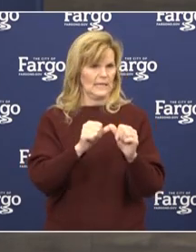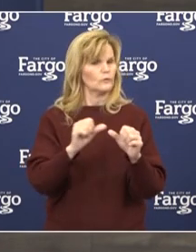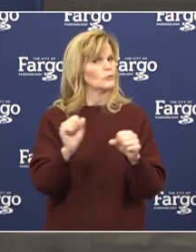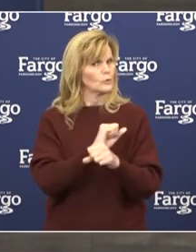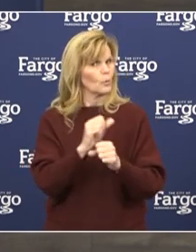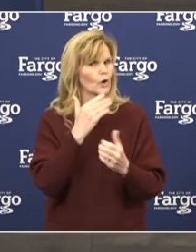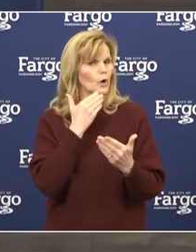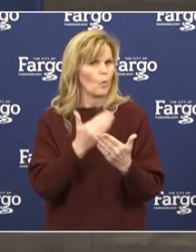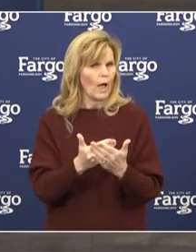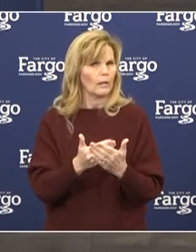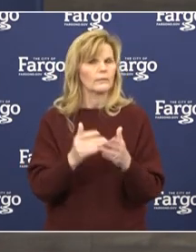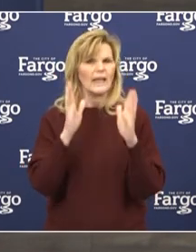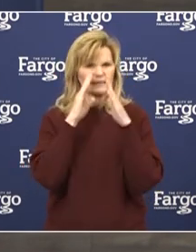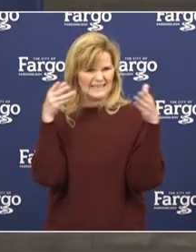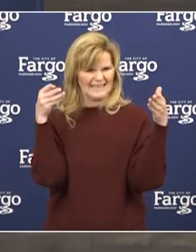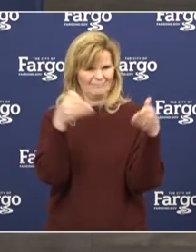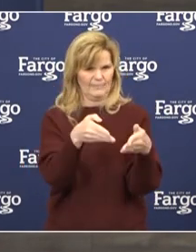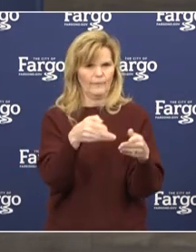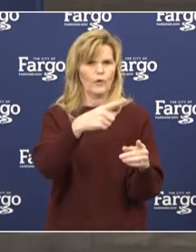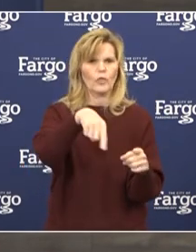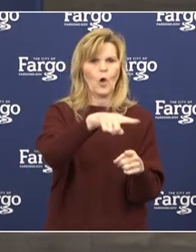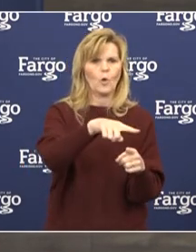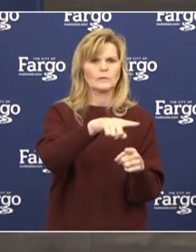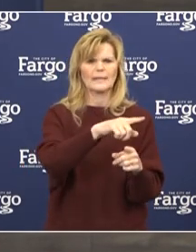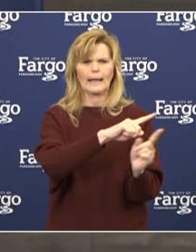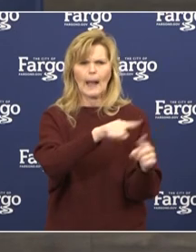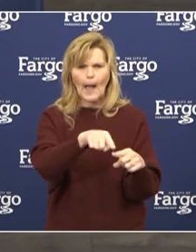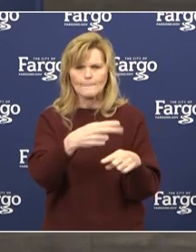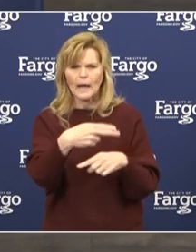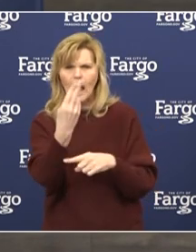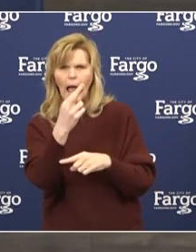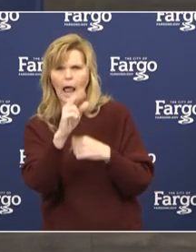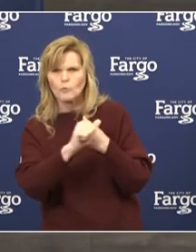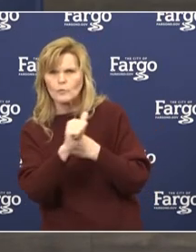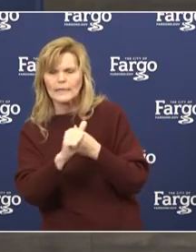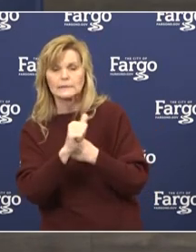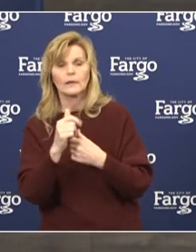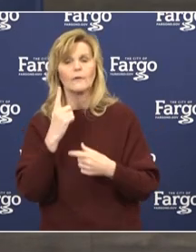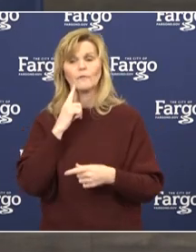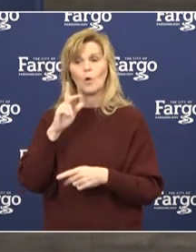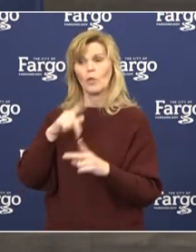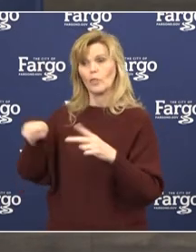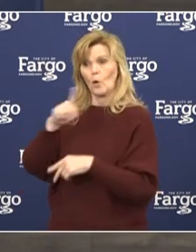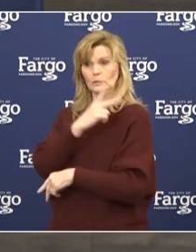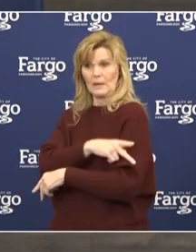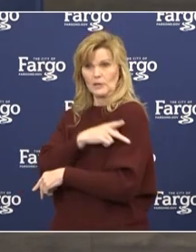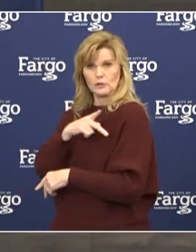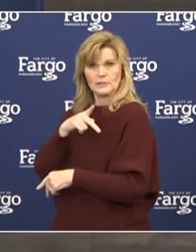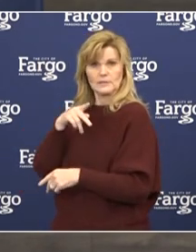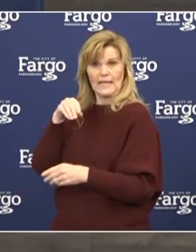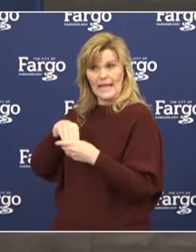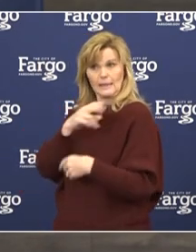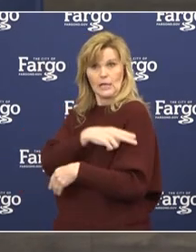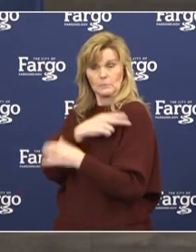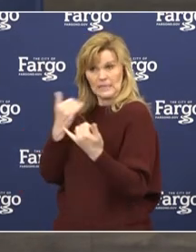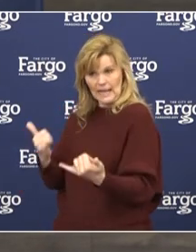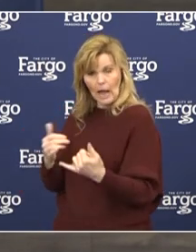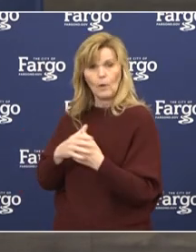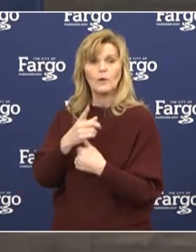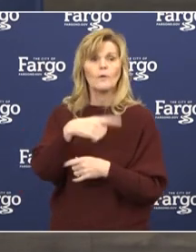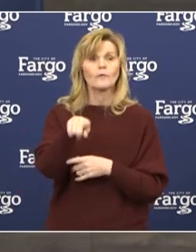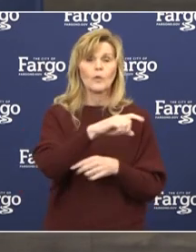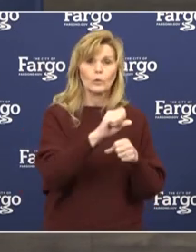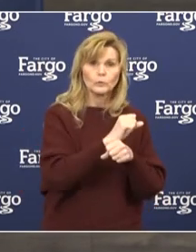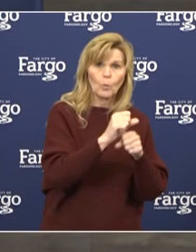well. That's dedicated for those at highest risk, our inpatients, health care workers, long-term care